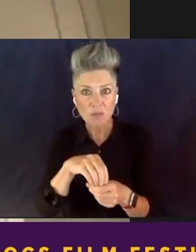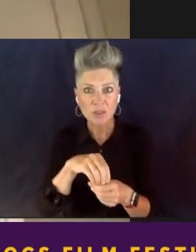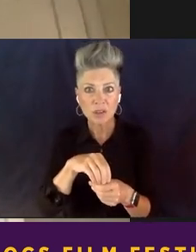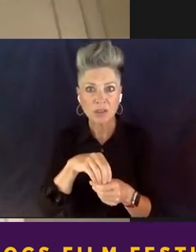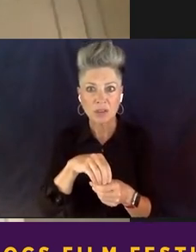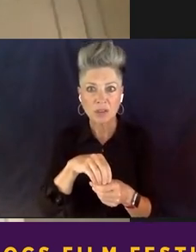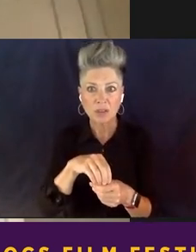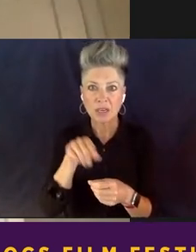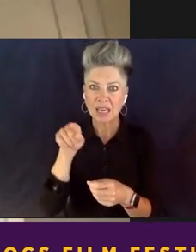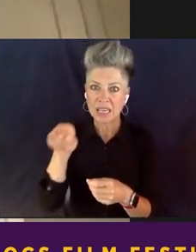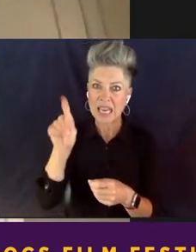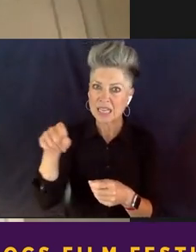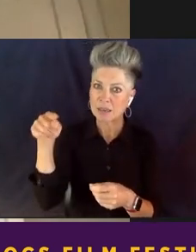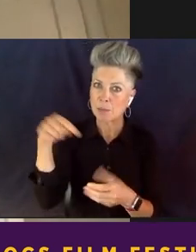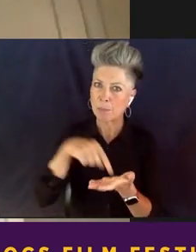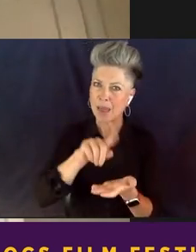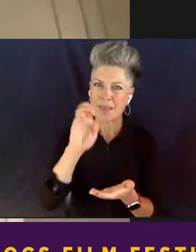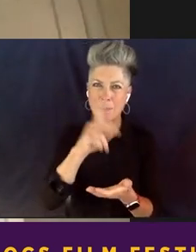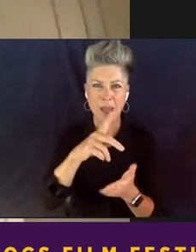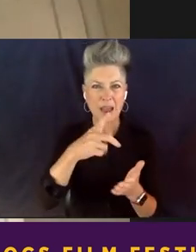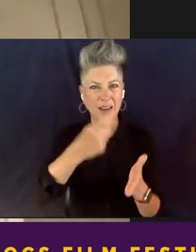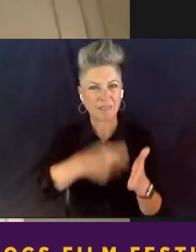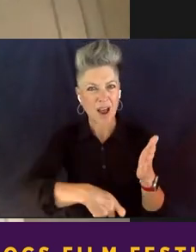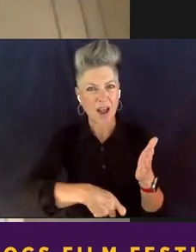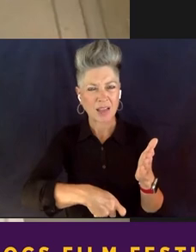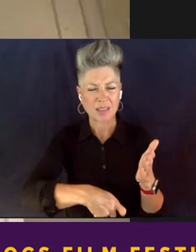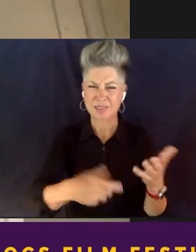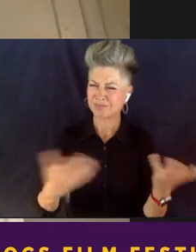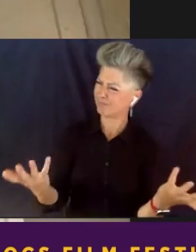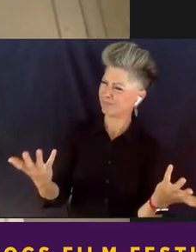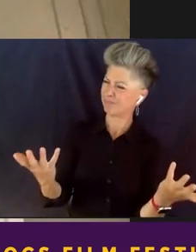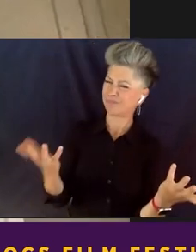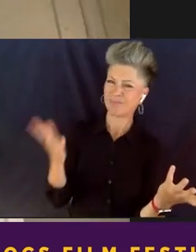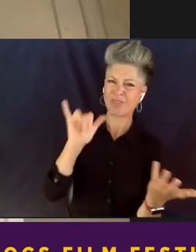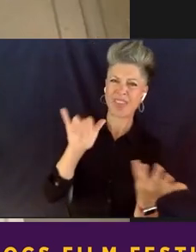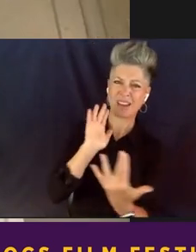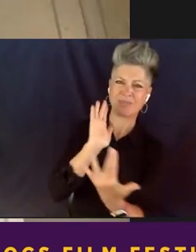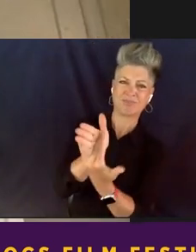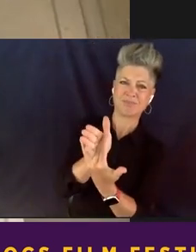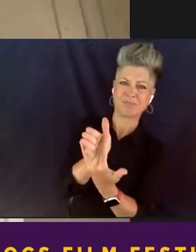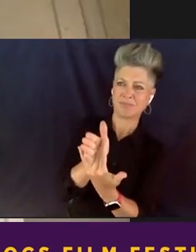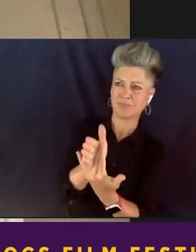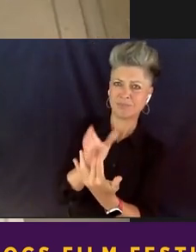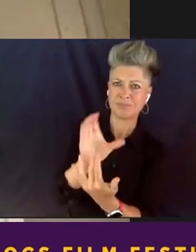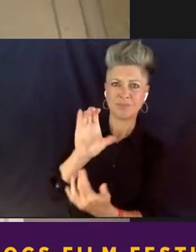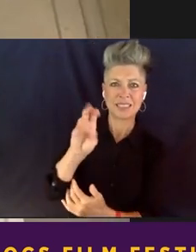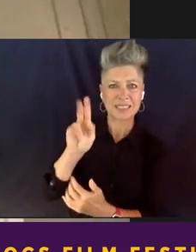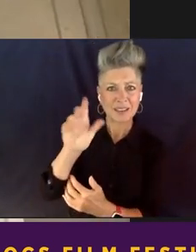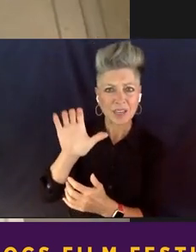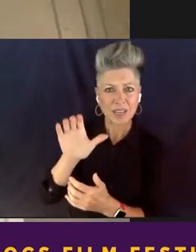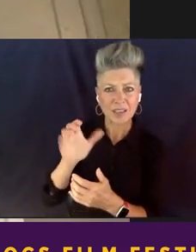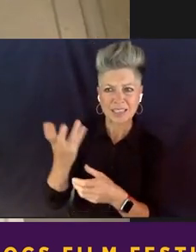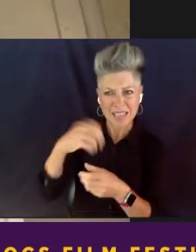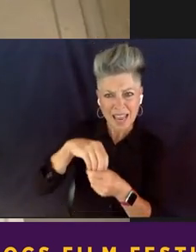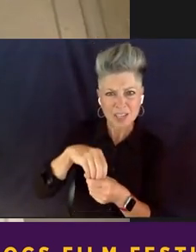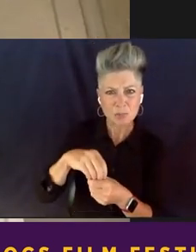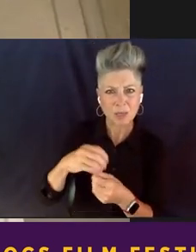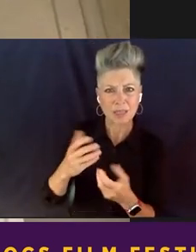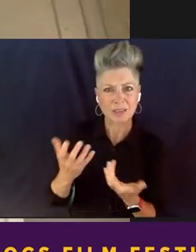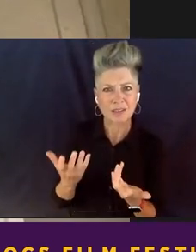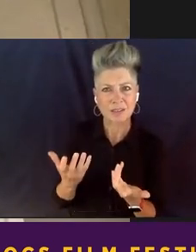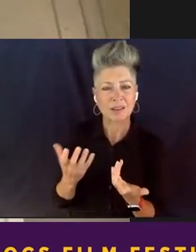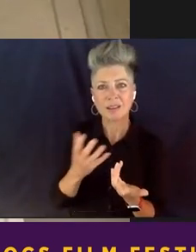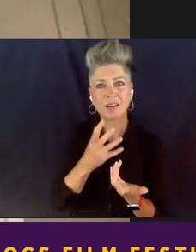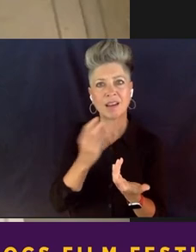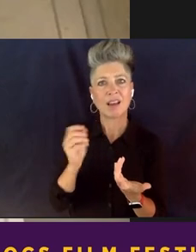that back in fines. And I felt that as a hindrance to his civic engagement. And, you know,